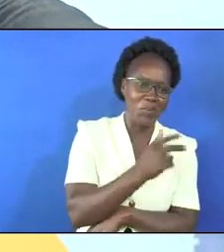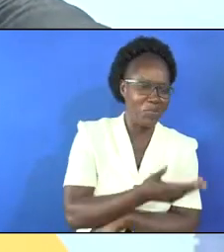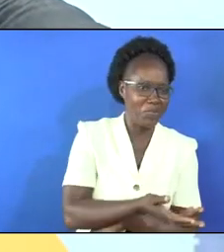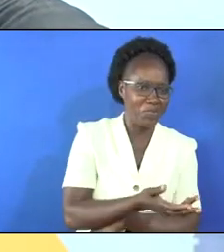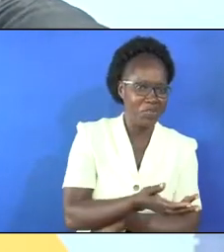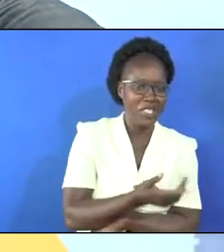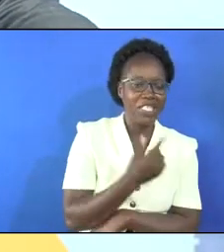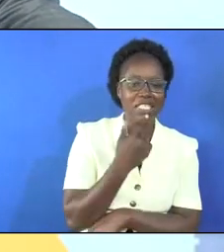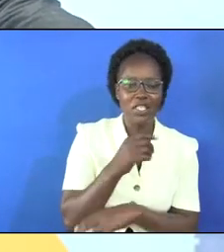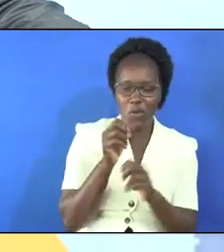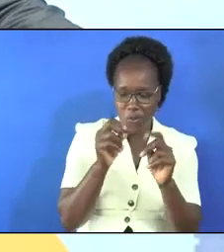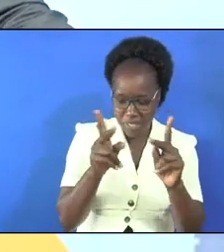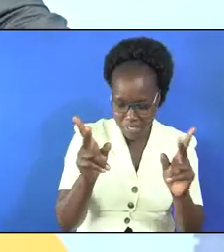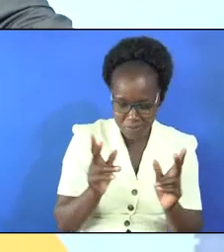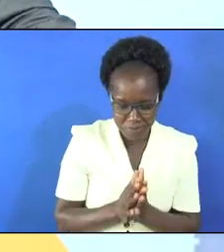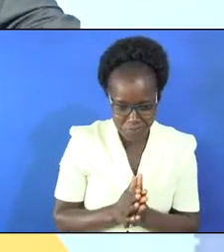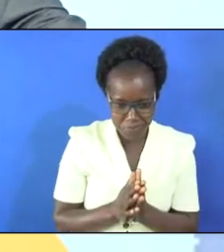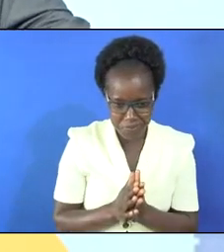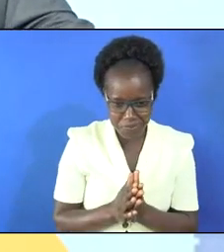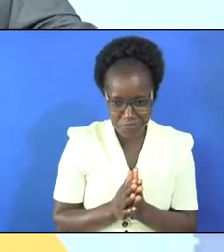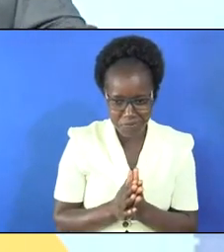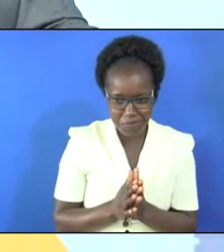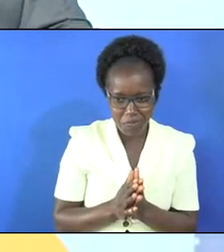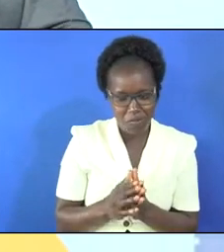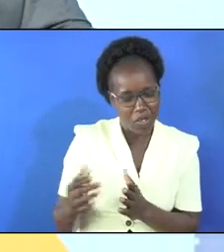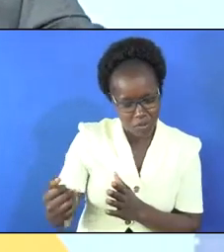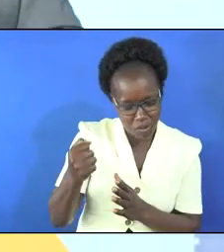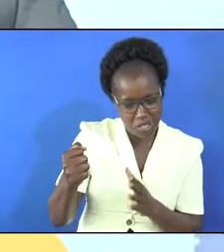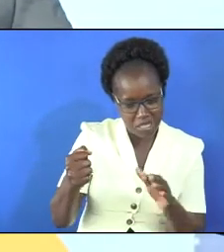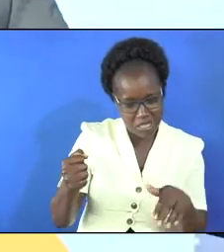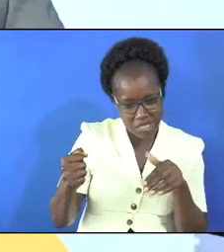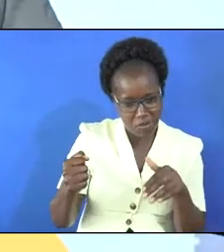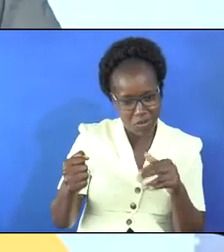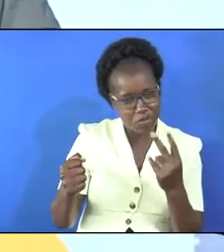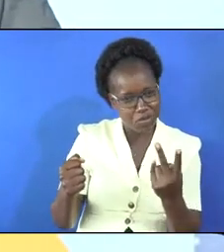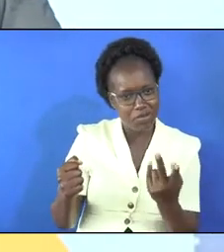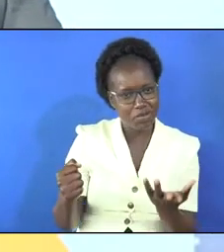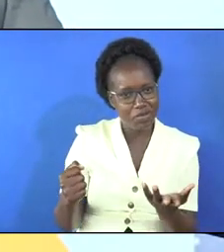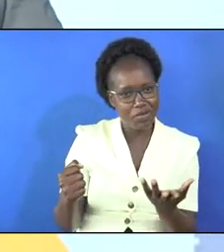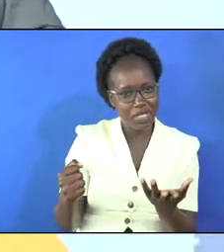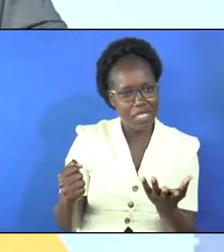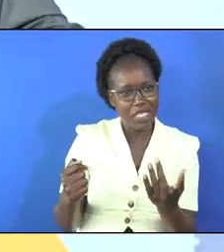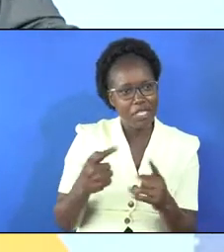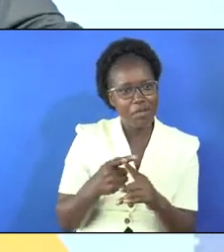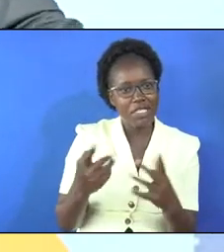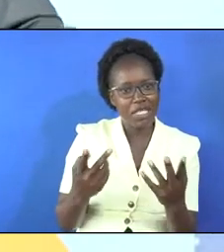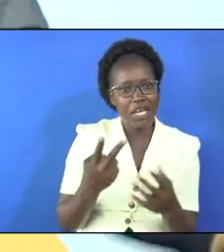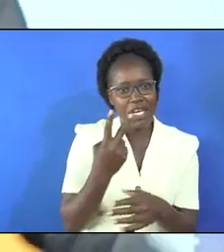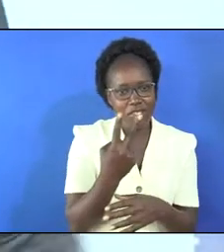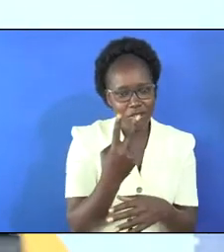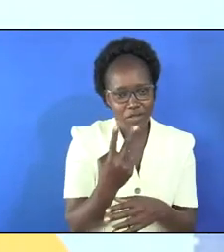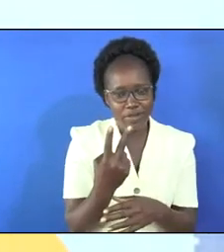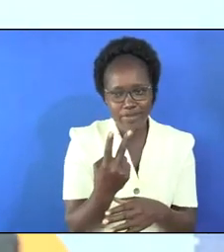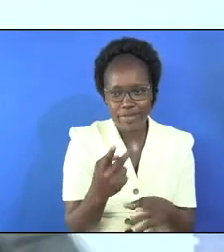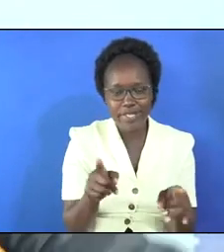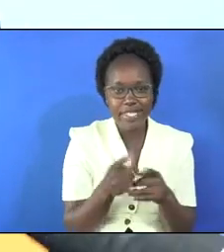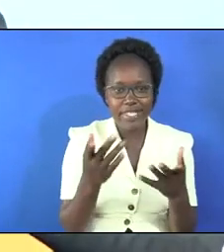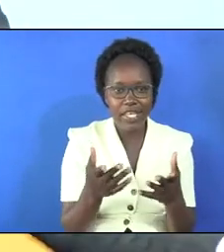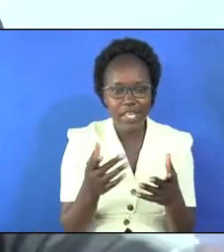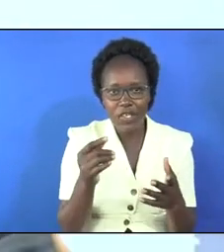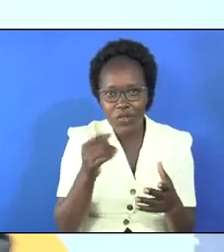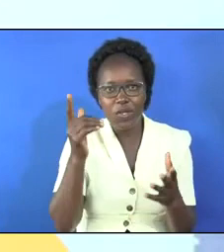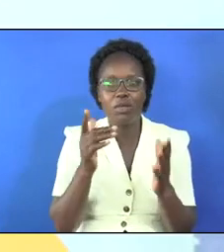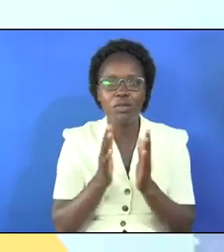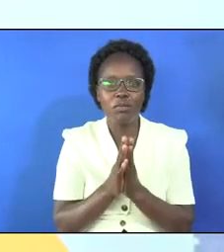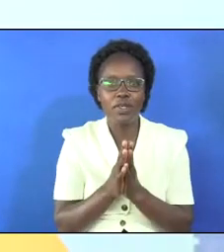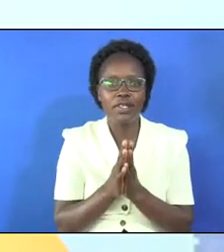so you say let me hold on as i wait for two but now at two she's there you wake